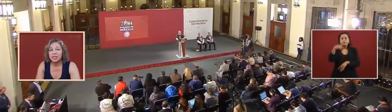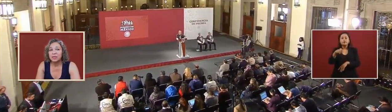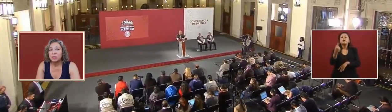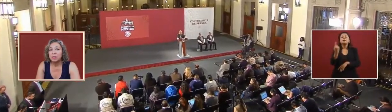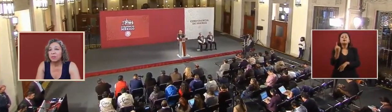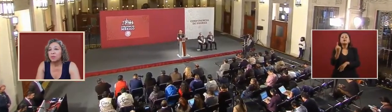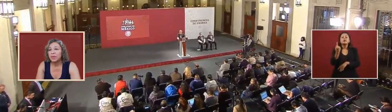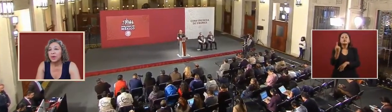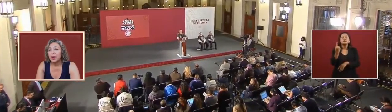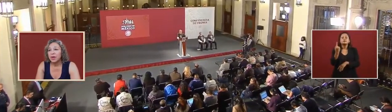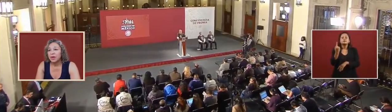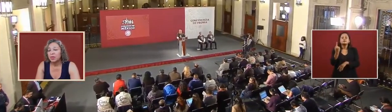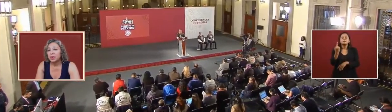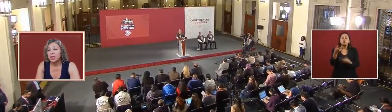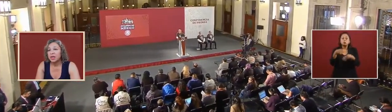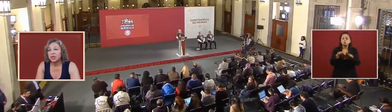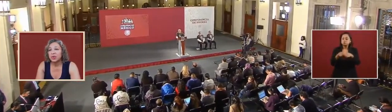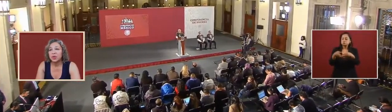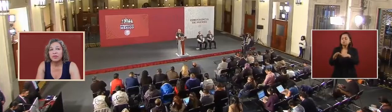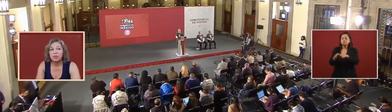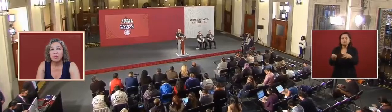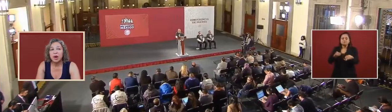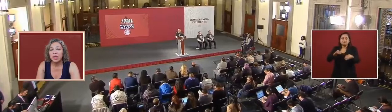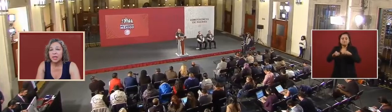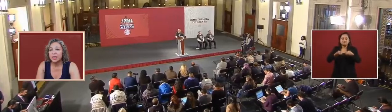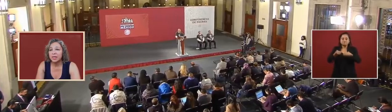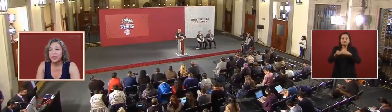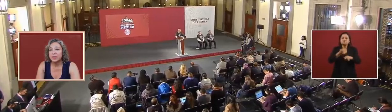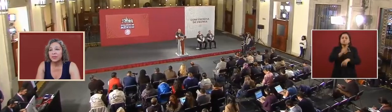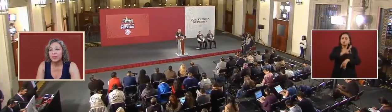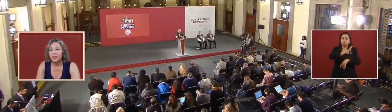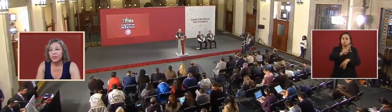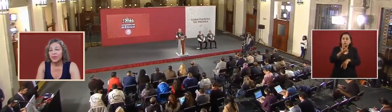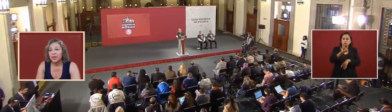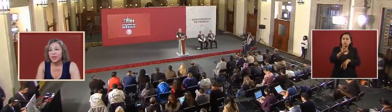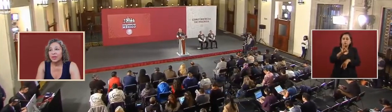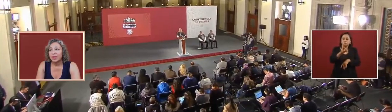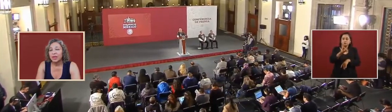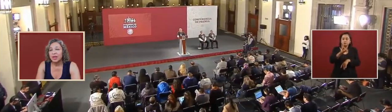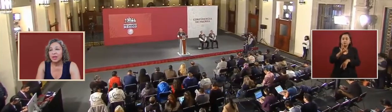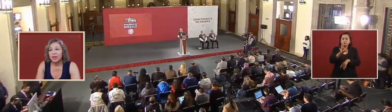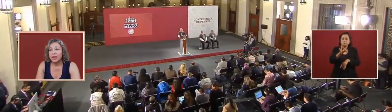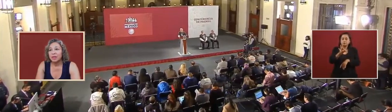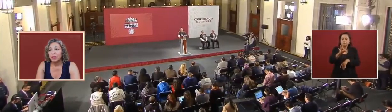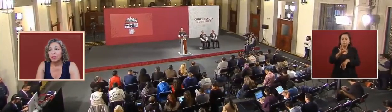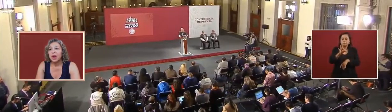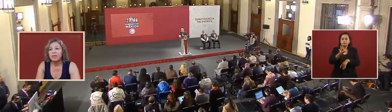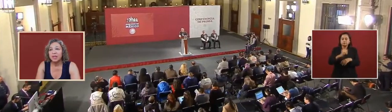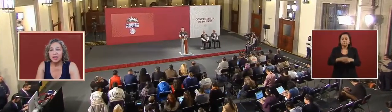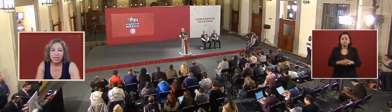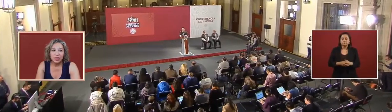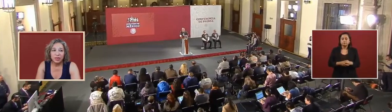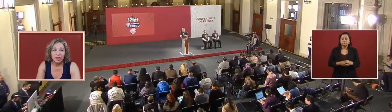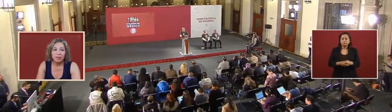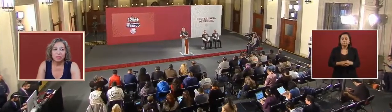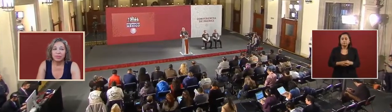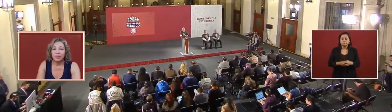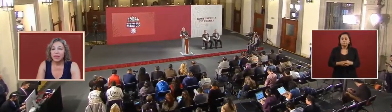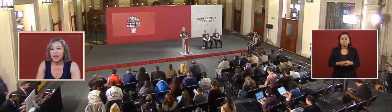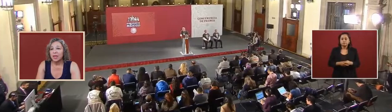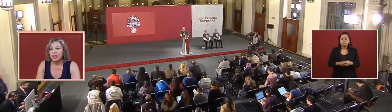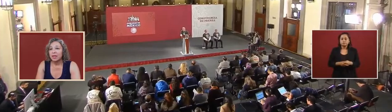this with the control of the market the the private industry